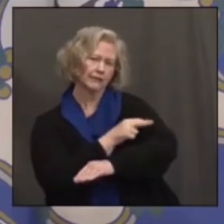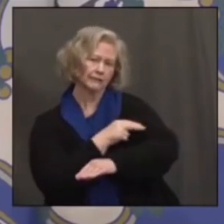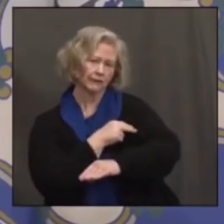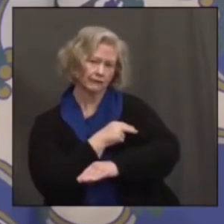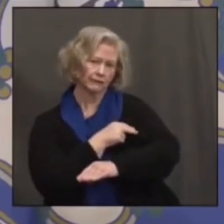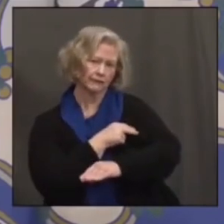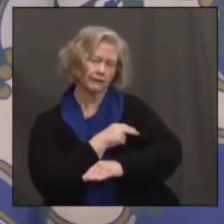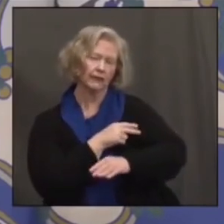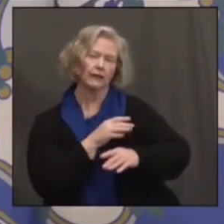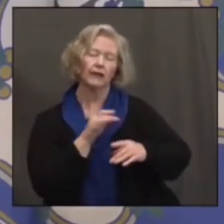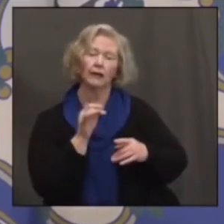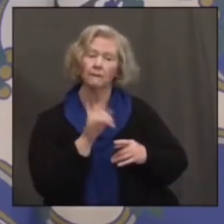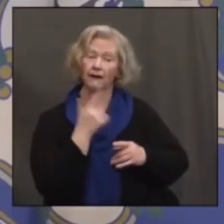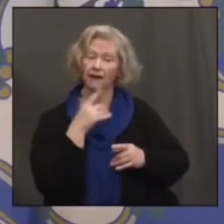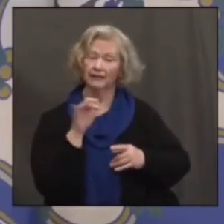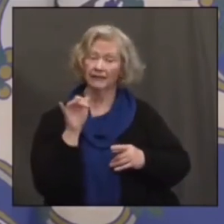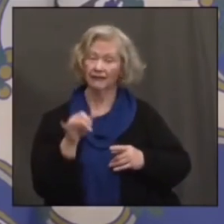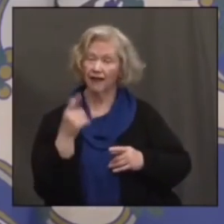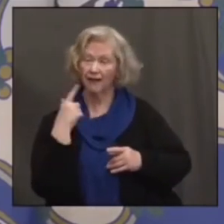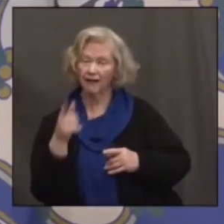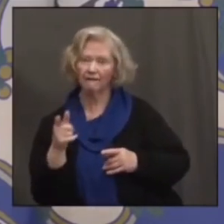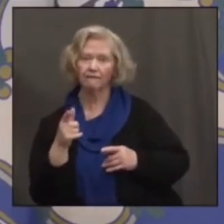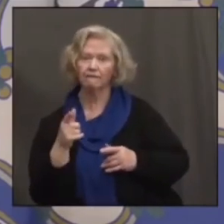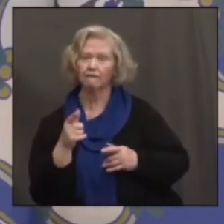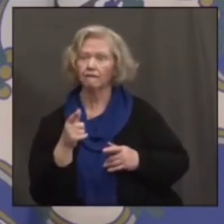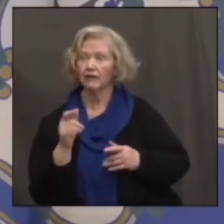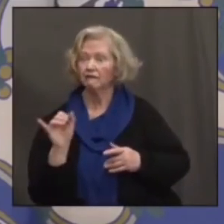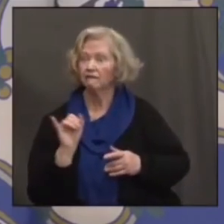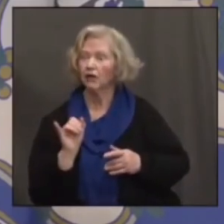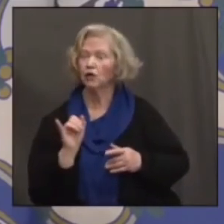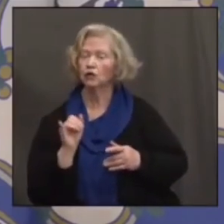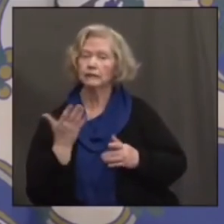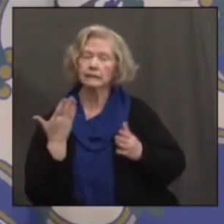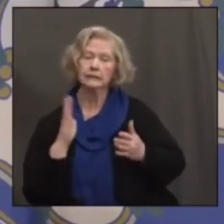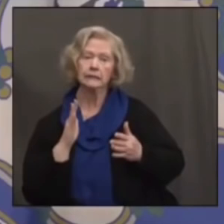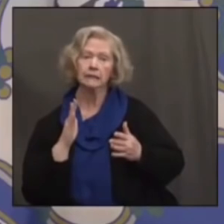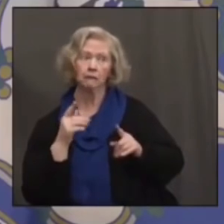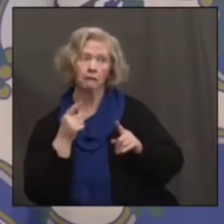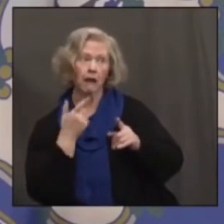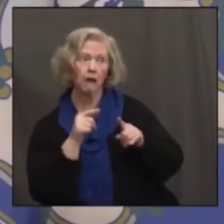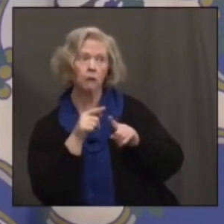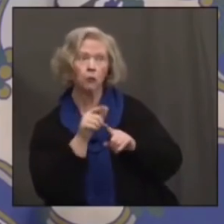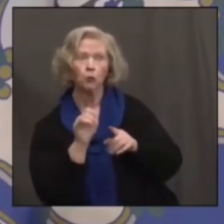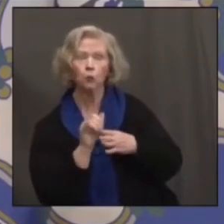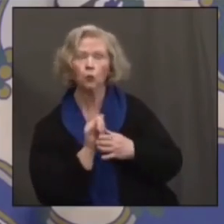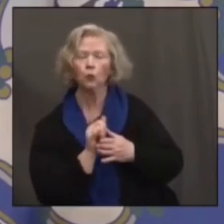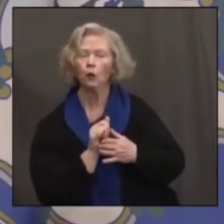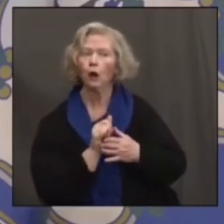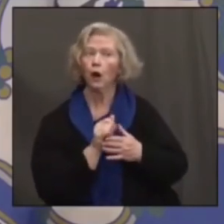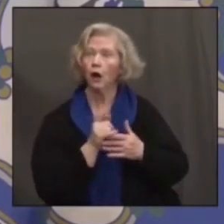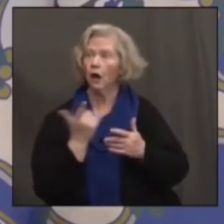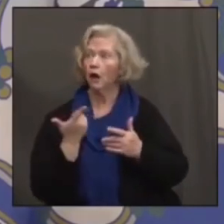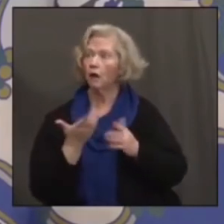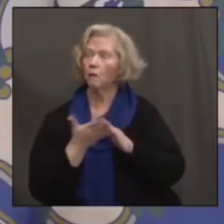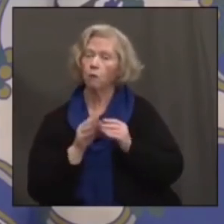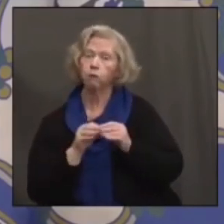whether this highly infectious strain that is a possibility in New York that you and Albert were just talking about, whether that's impacting